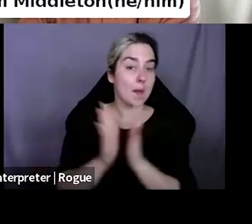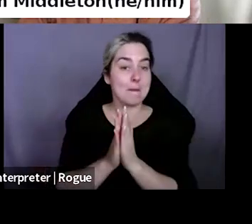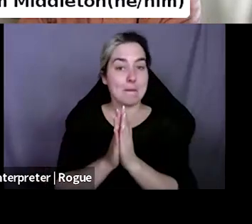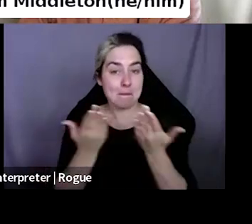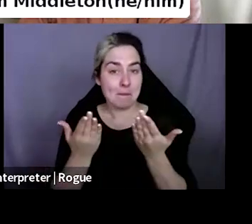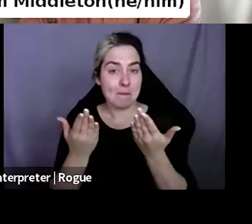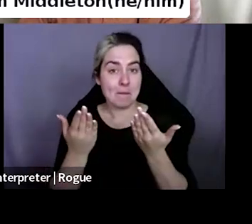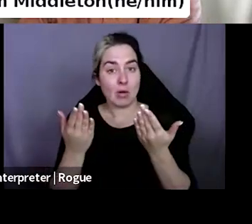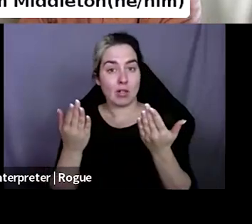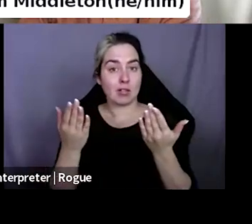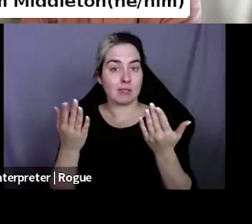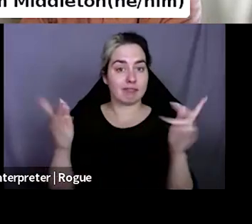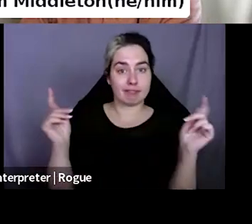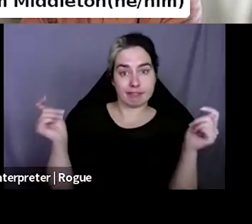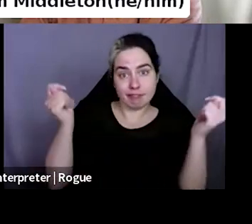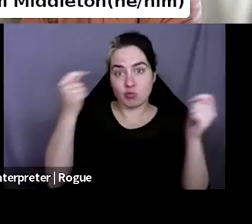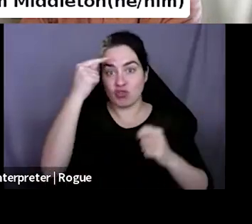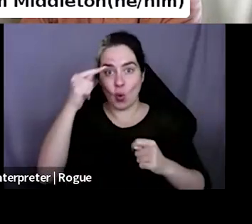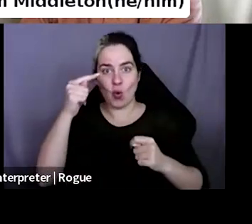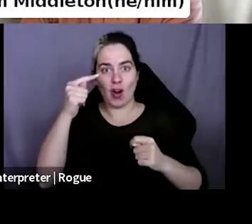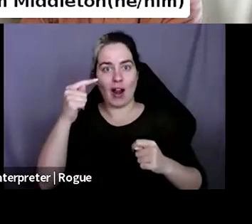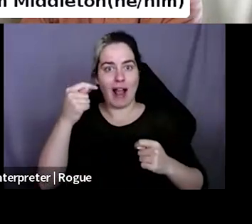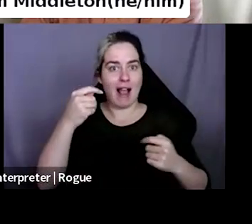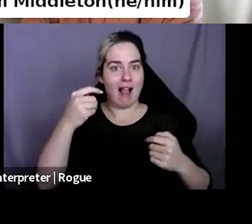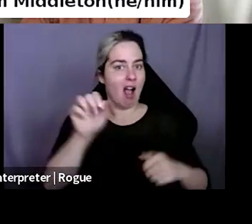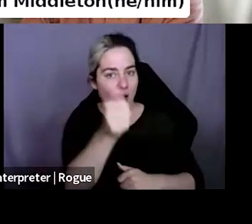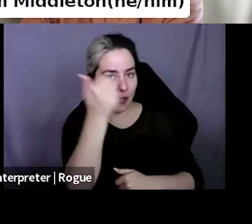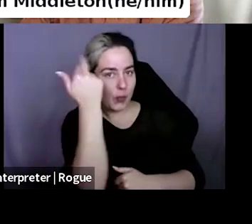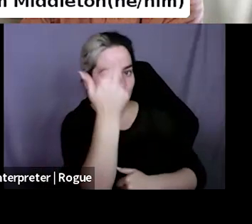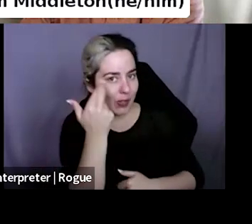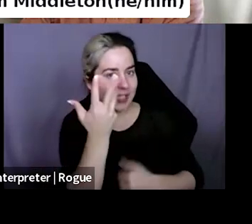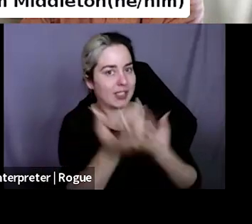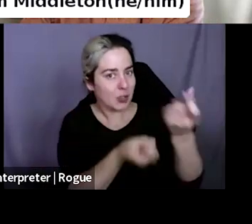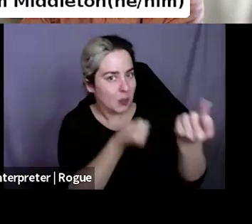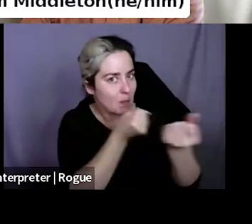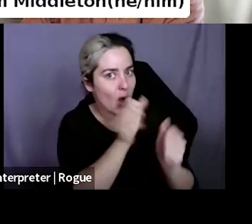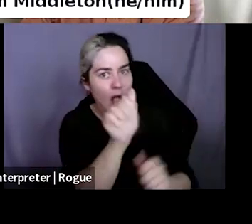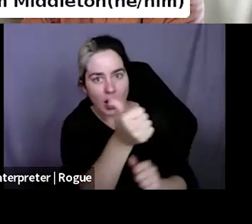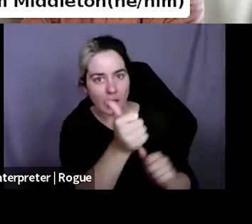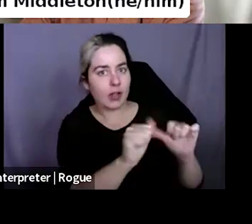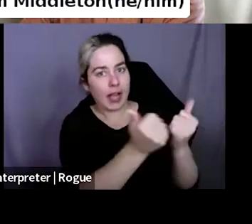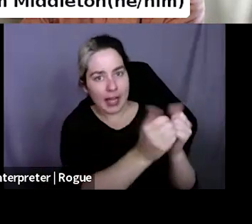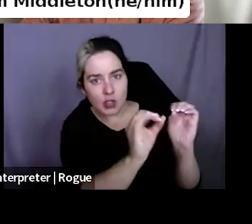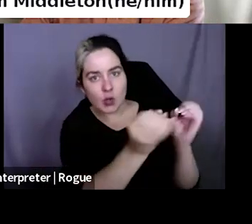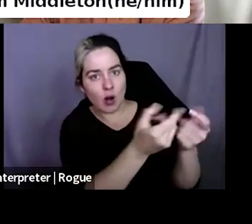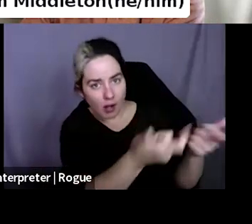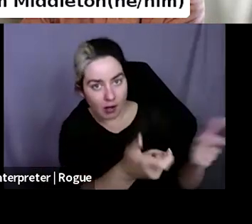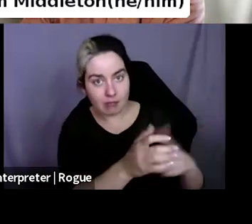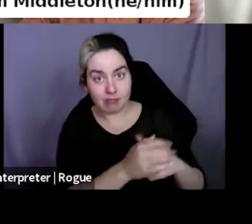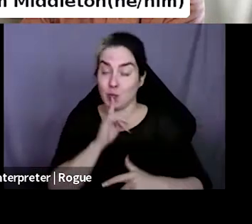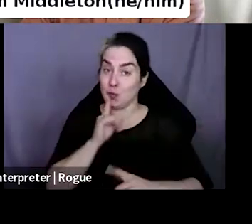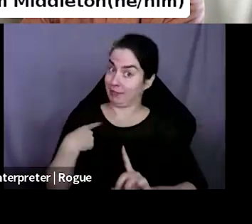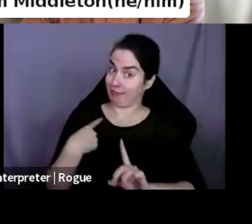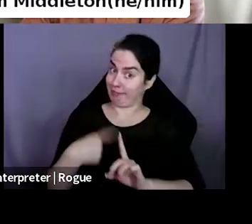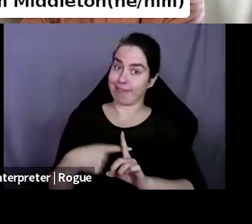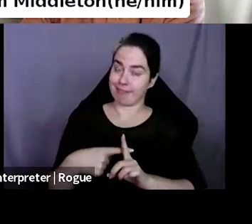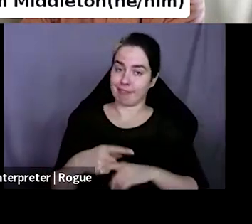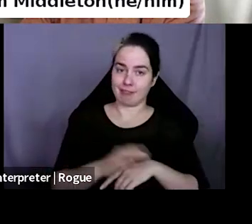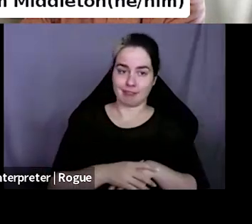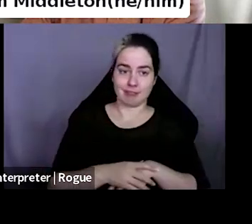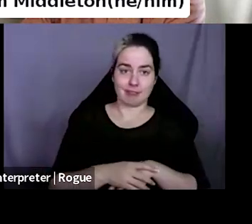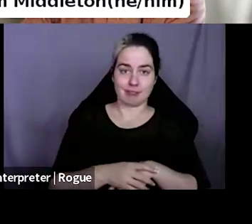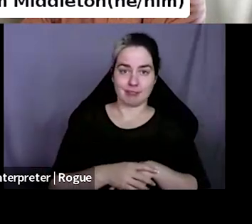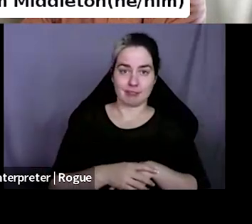Those have worked incredibly well. And just, you know, for the economics of it, if you sell more